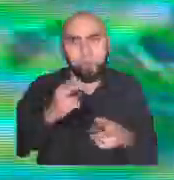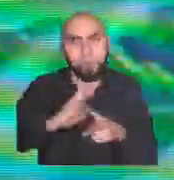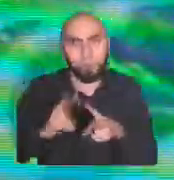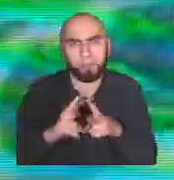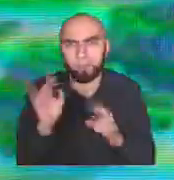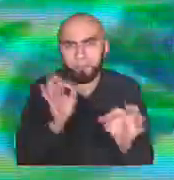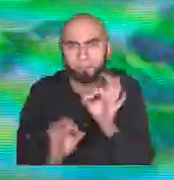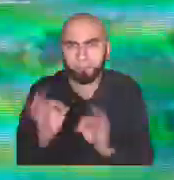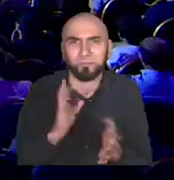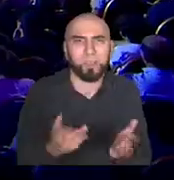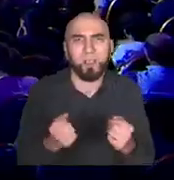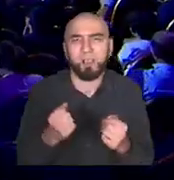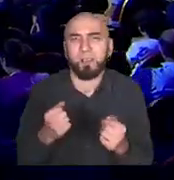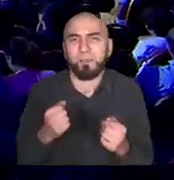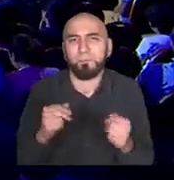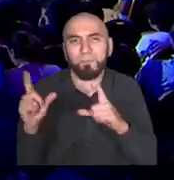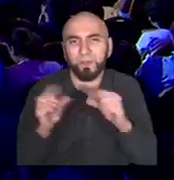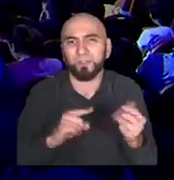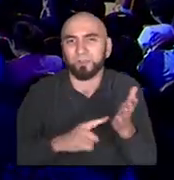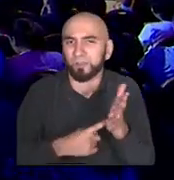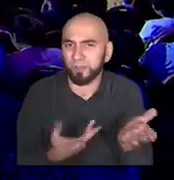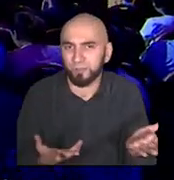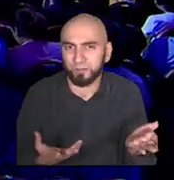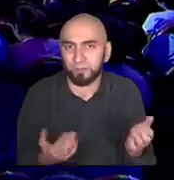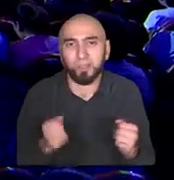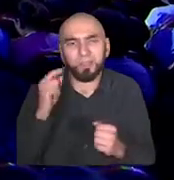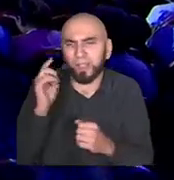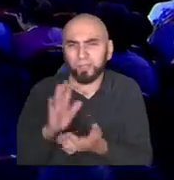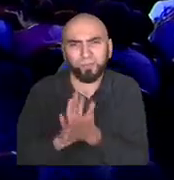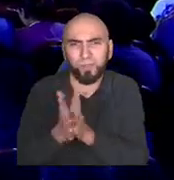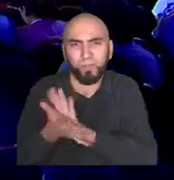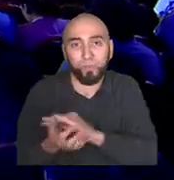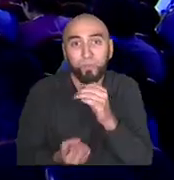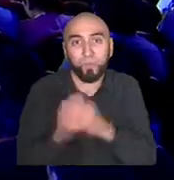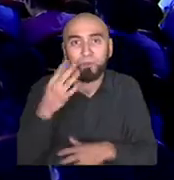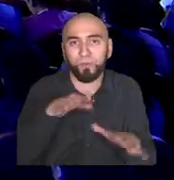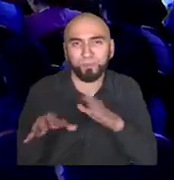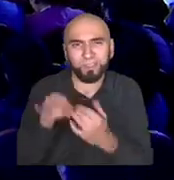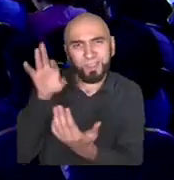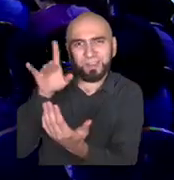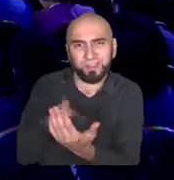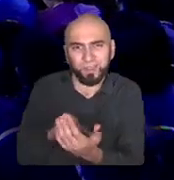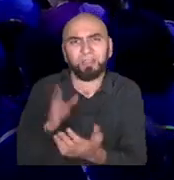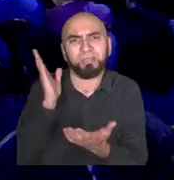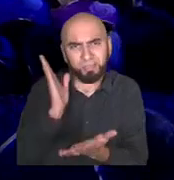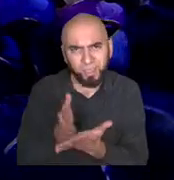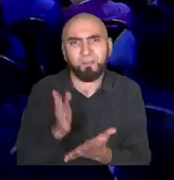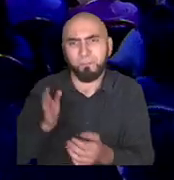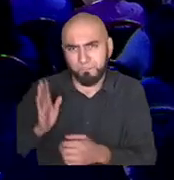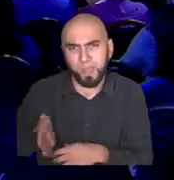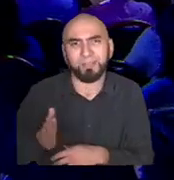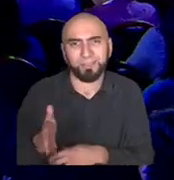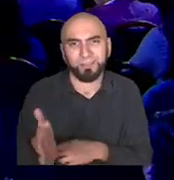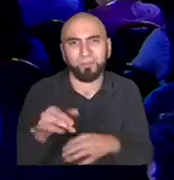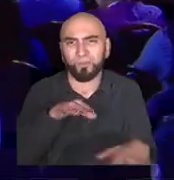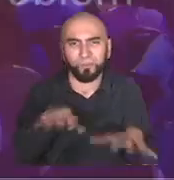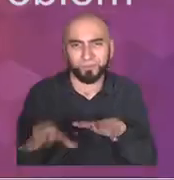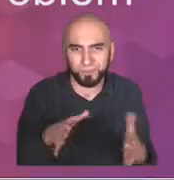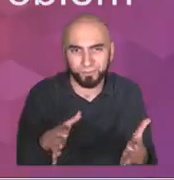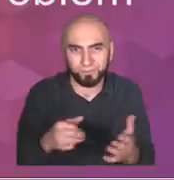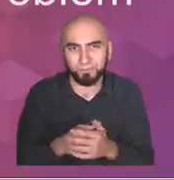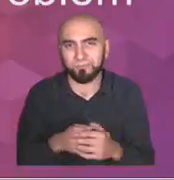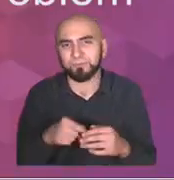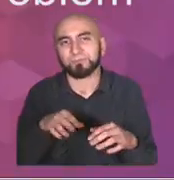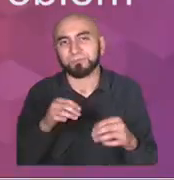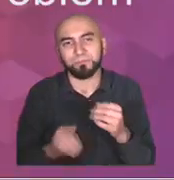Every single new feature has to be maintained. Every new code base has to be believed in, especially if it's open source. People like to move